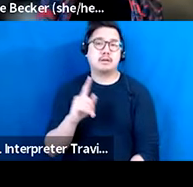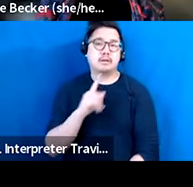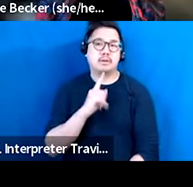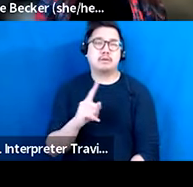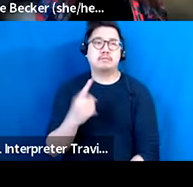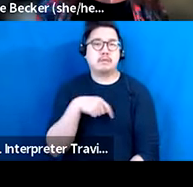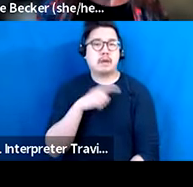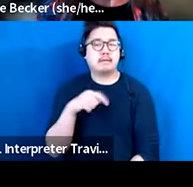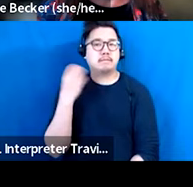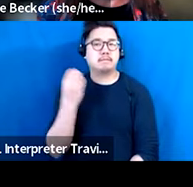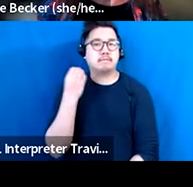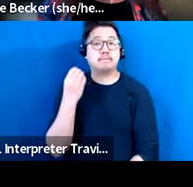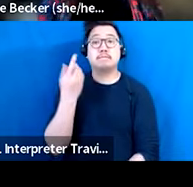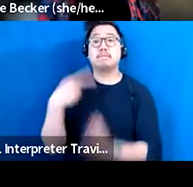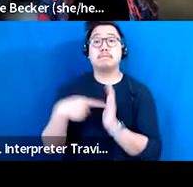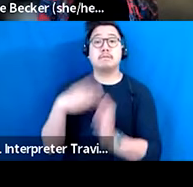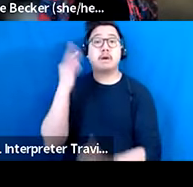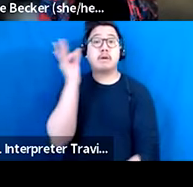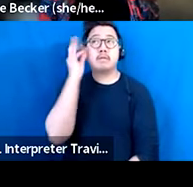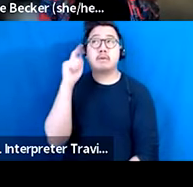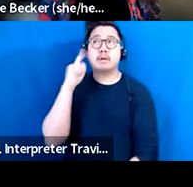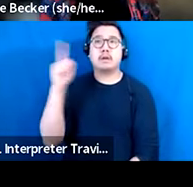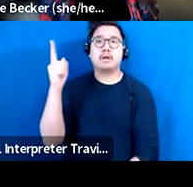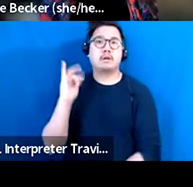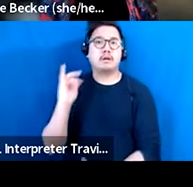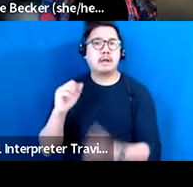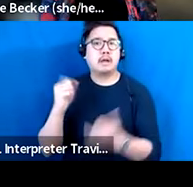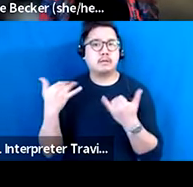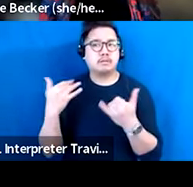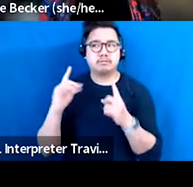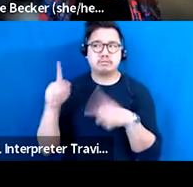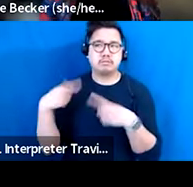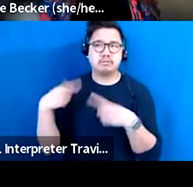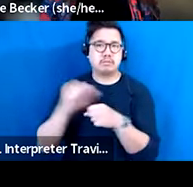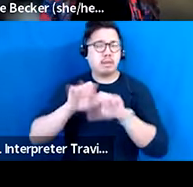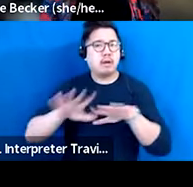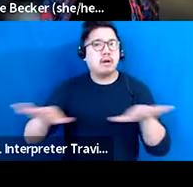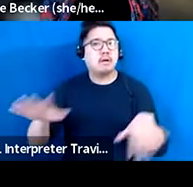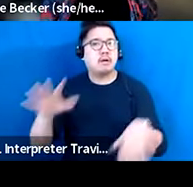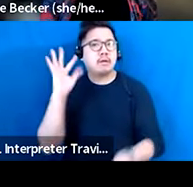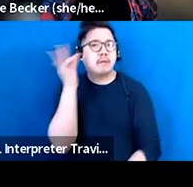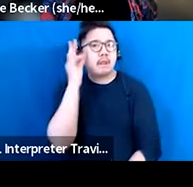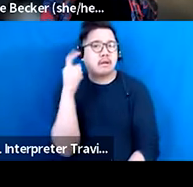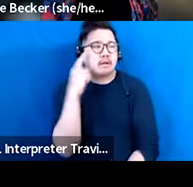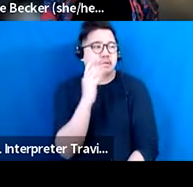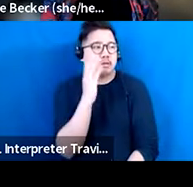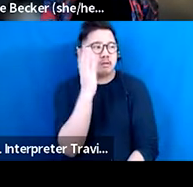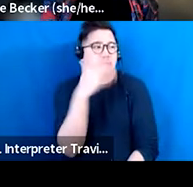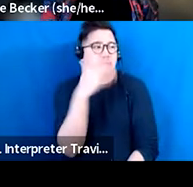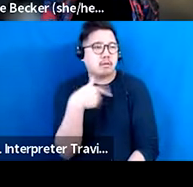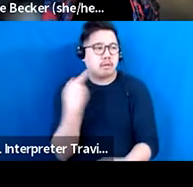their awareness has been raised throughout the pandemic. We have seen levels of support unforeseen before. And